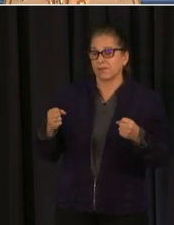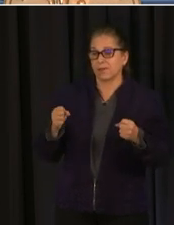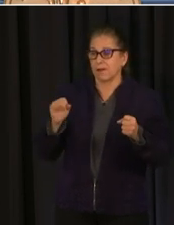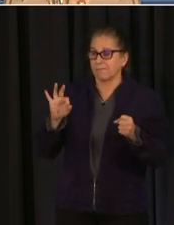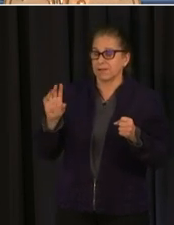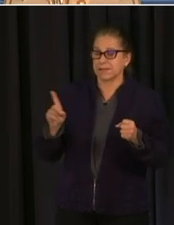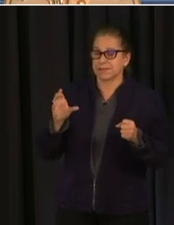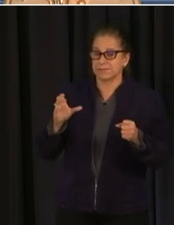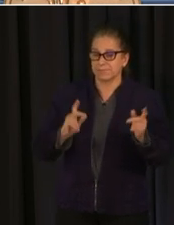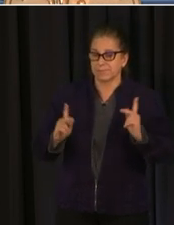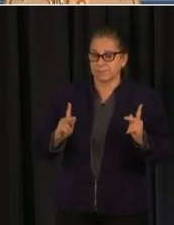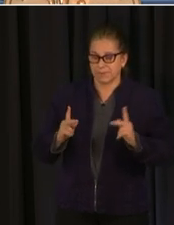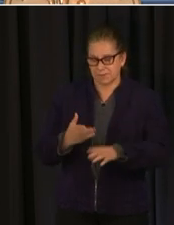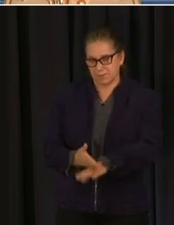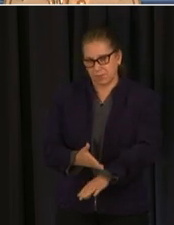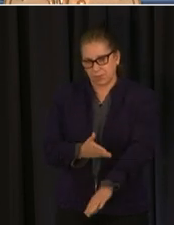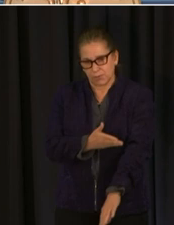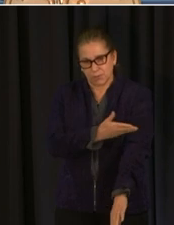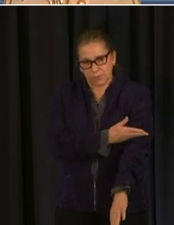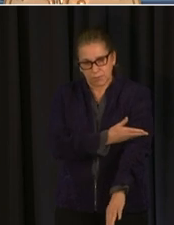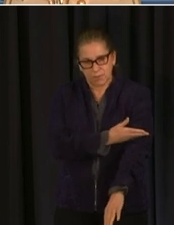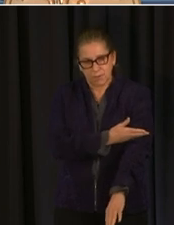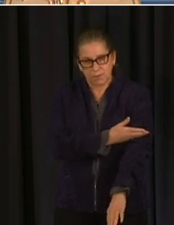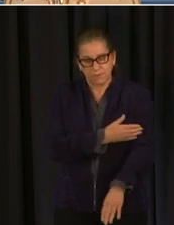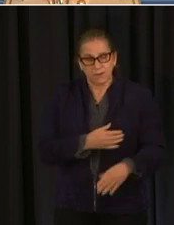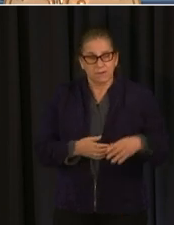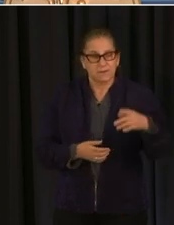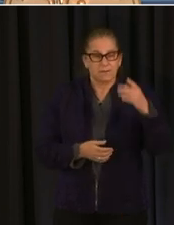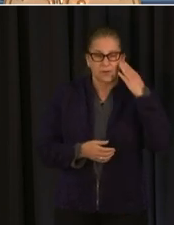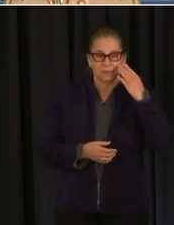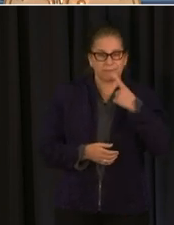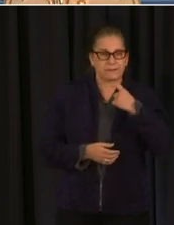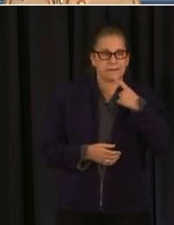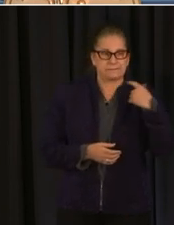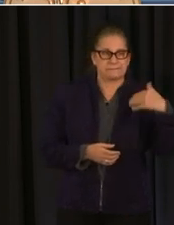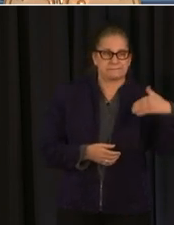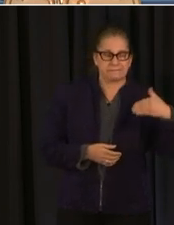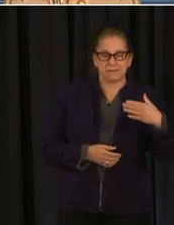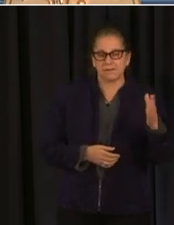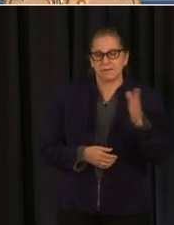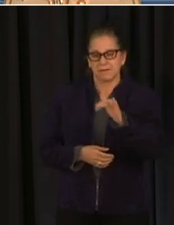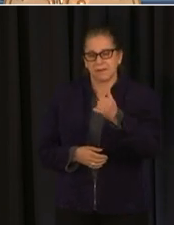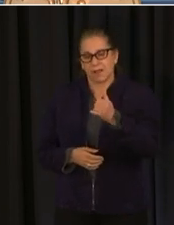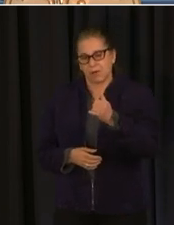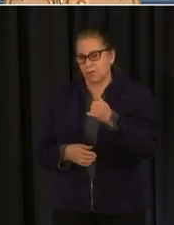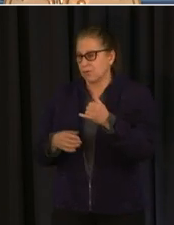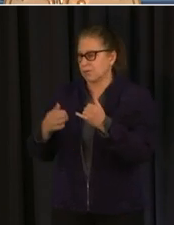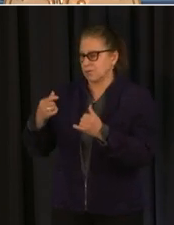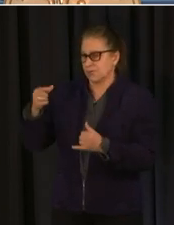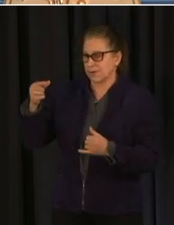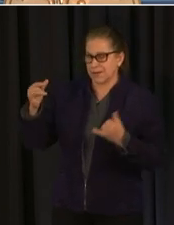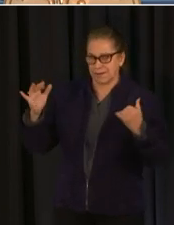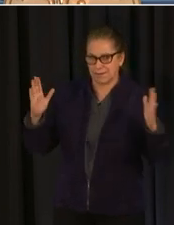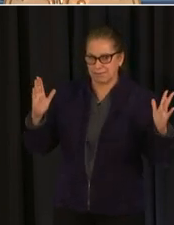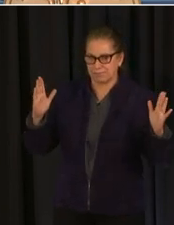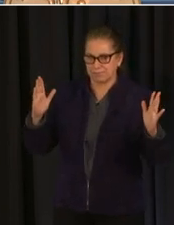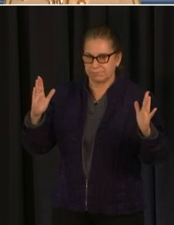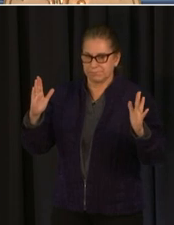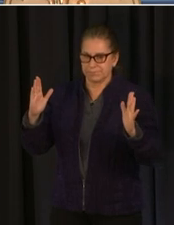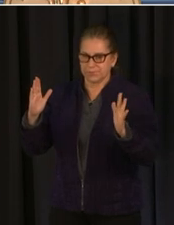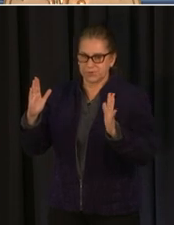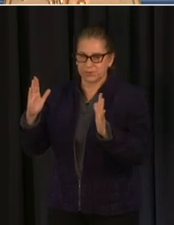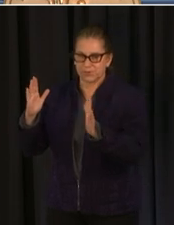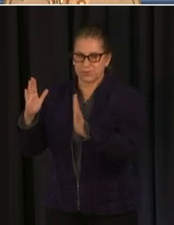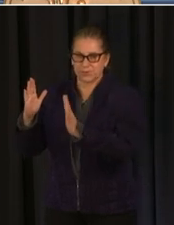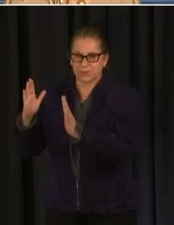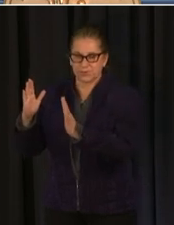the red yellow and green lines that i mentioned earlier we are fast approaching the green and we expect